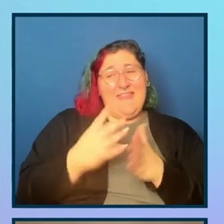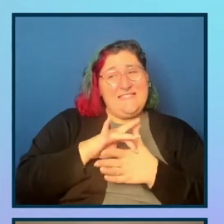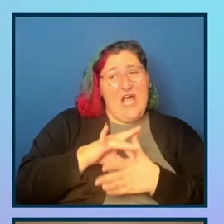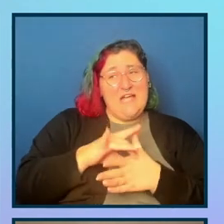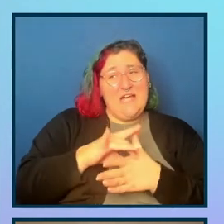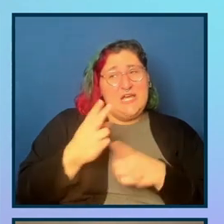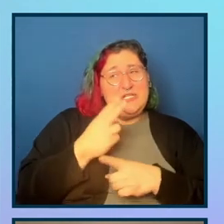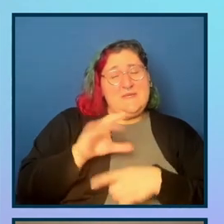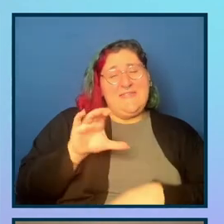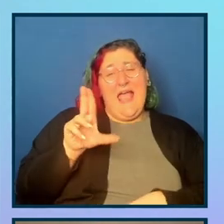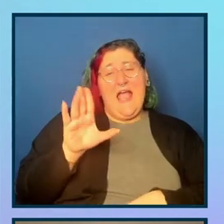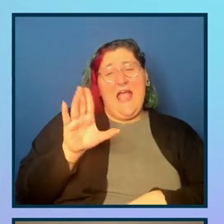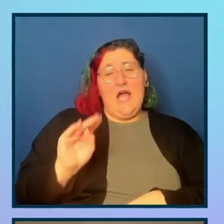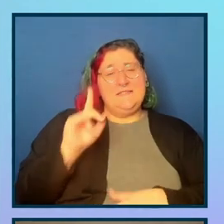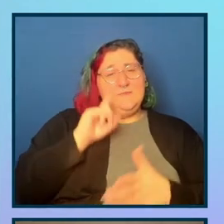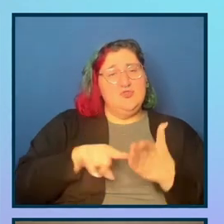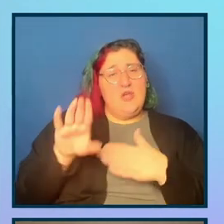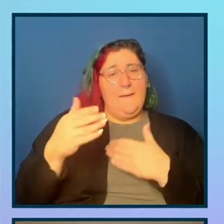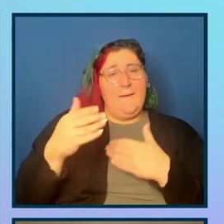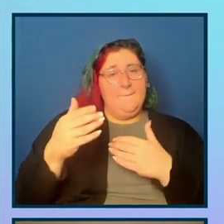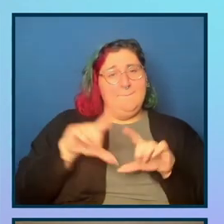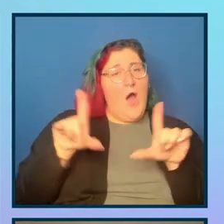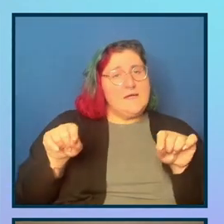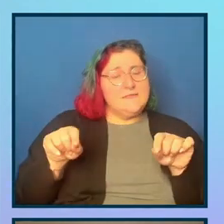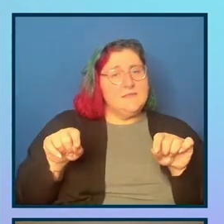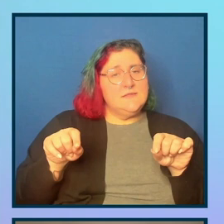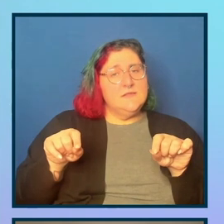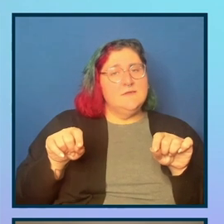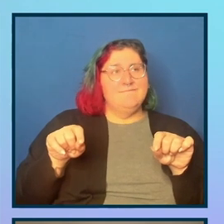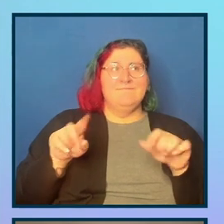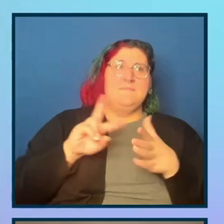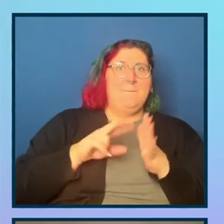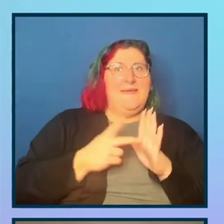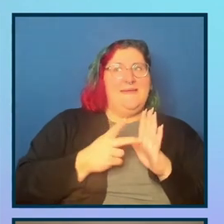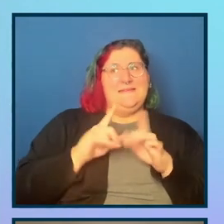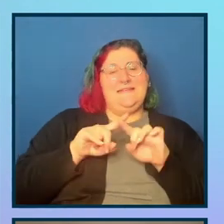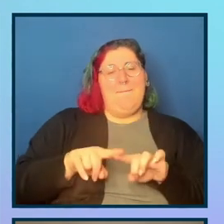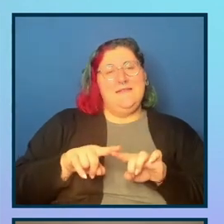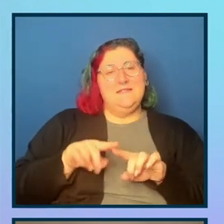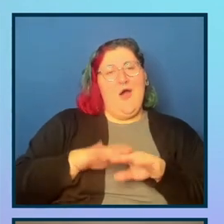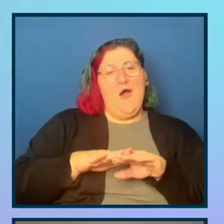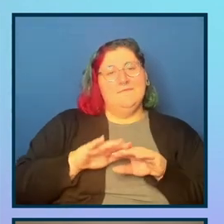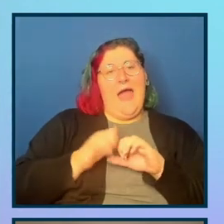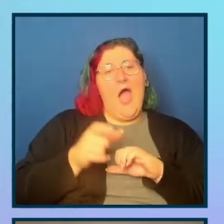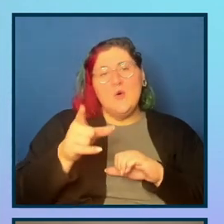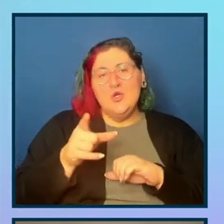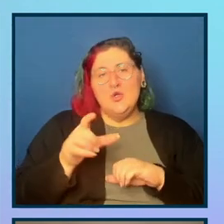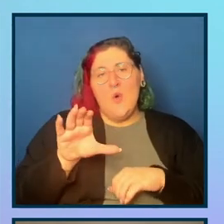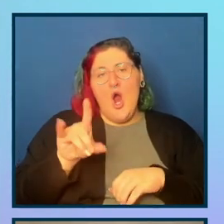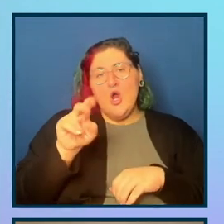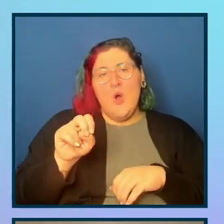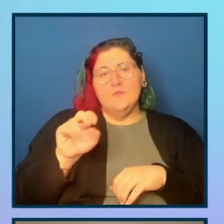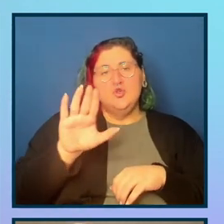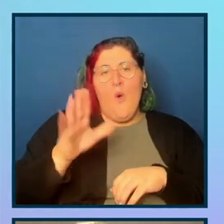So that remediation info is catered to the way that you're coding your page. It wasn't, it's, aware. And so it's going to, it's going to tell you stuff based on what it